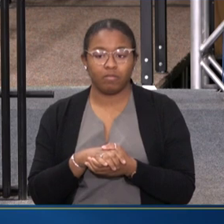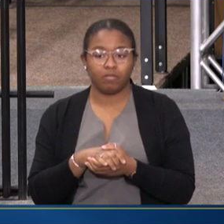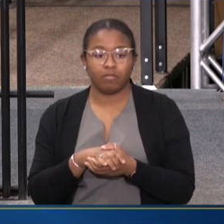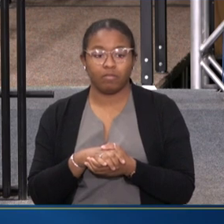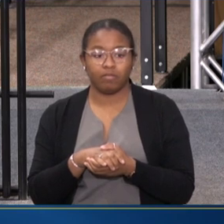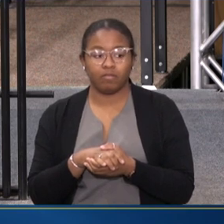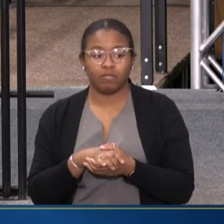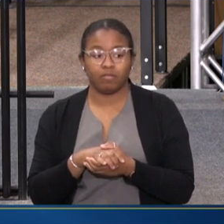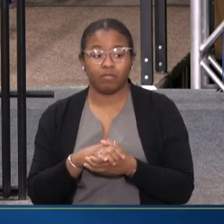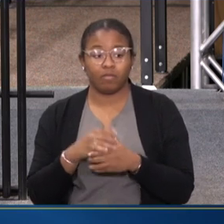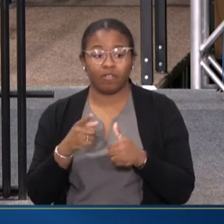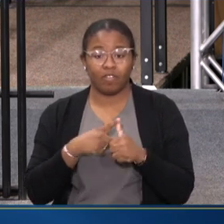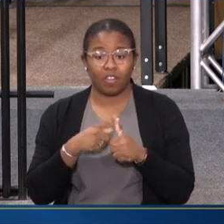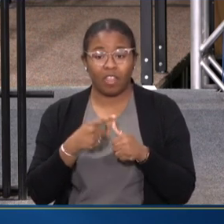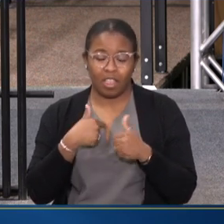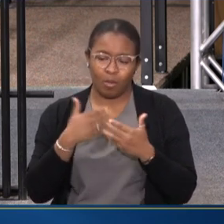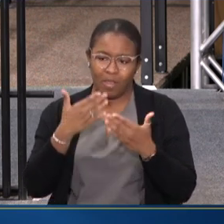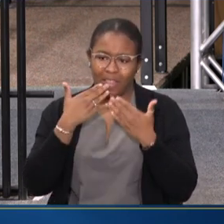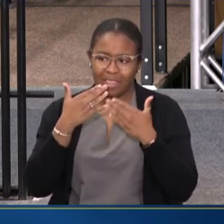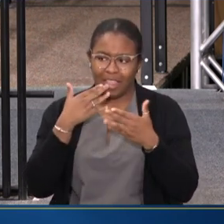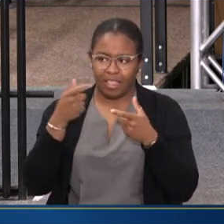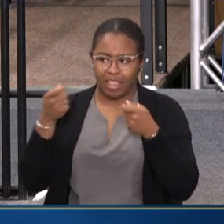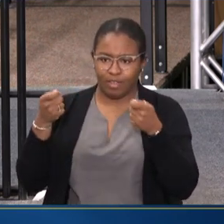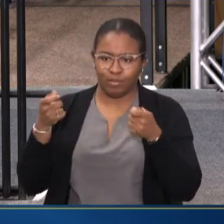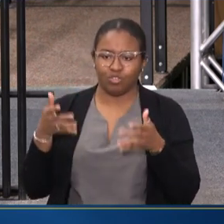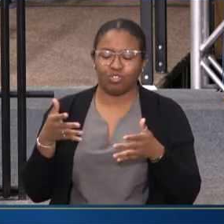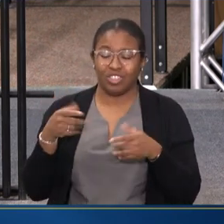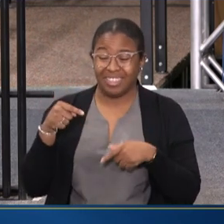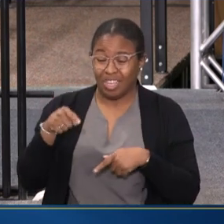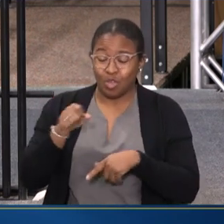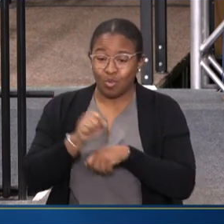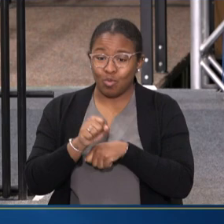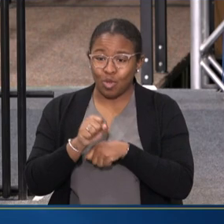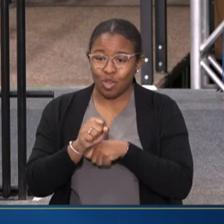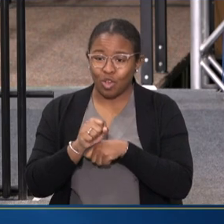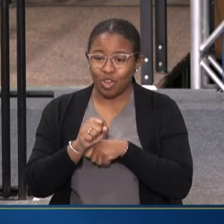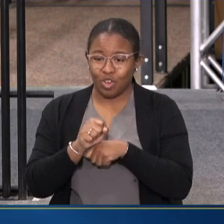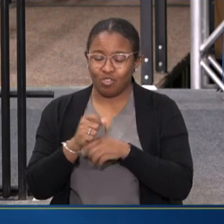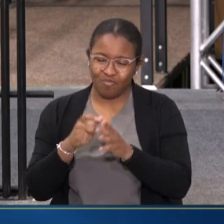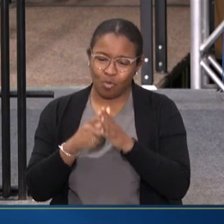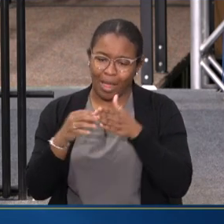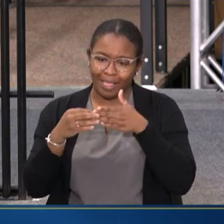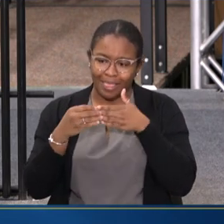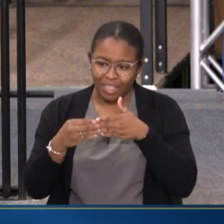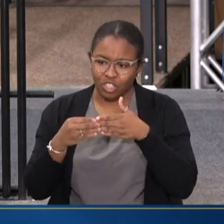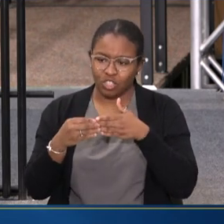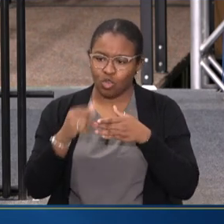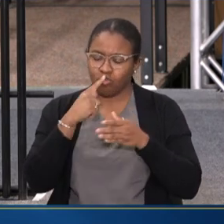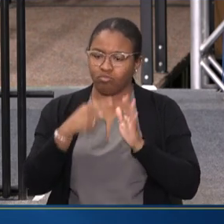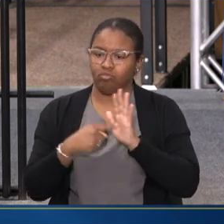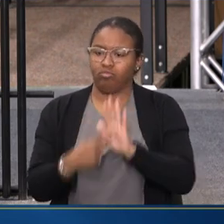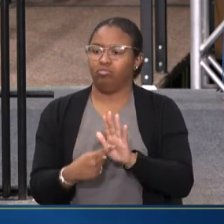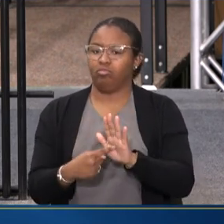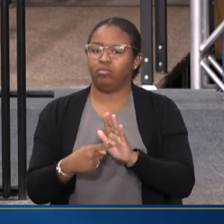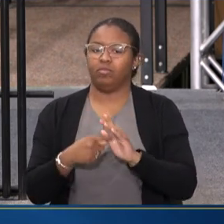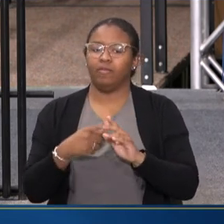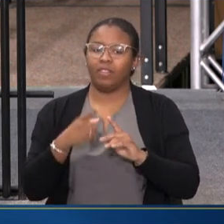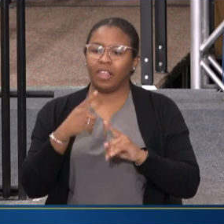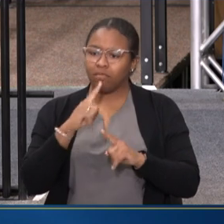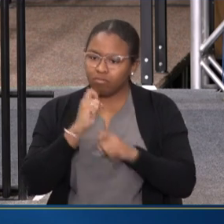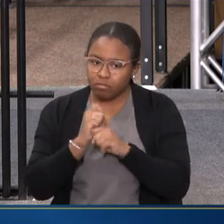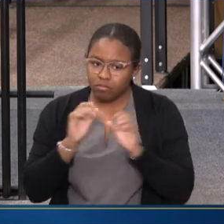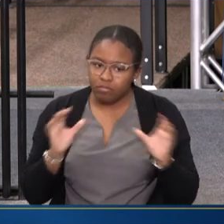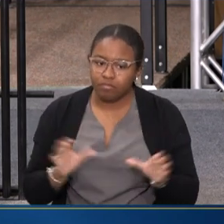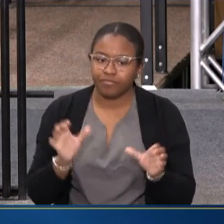THANK THE ADMINISTRATION. THIS WORK TAKES LEADERSHIP, IT TAKES TONE, AND IT TAKES EXECUTION. AND